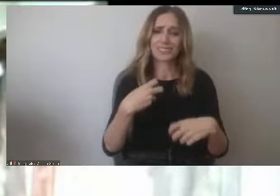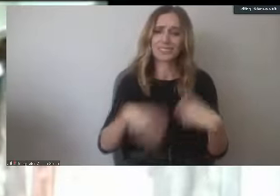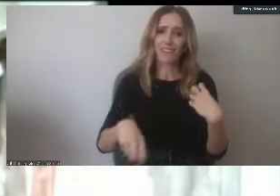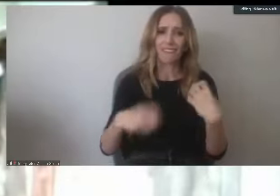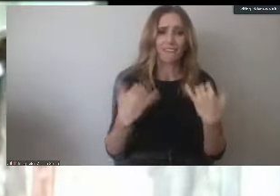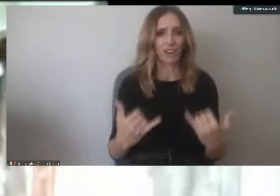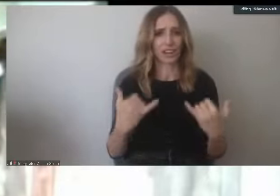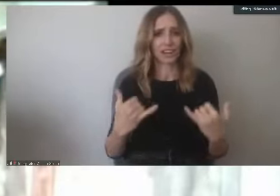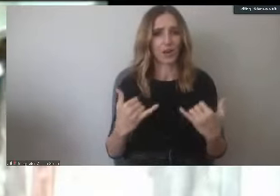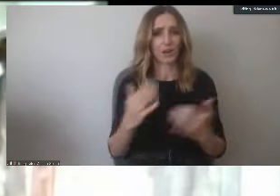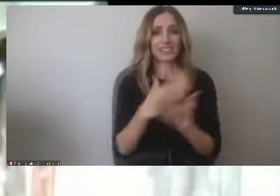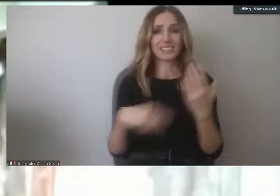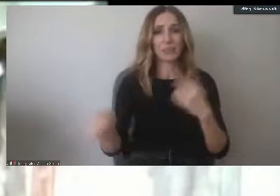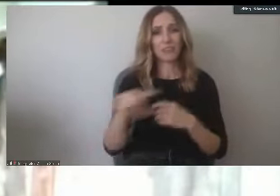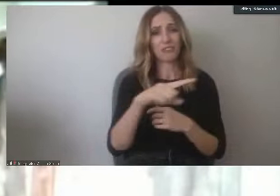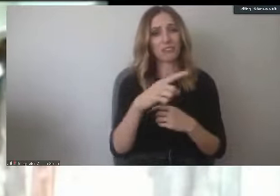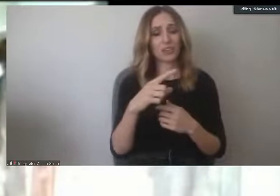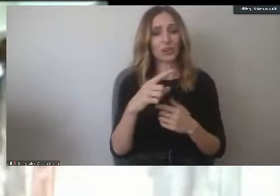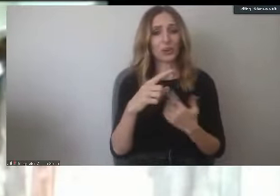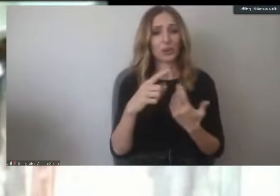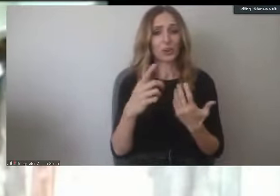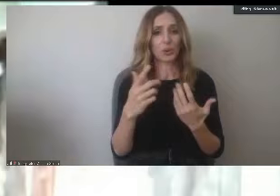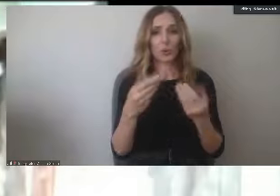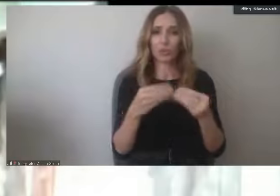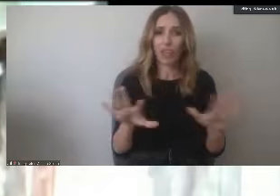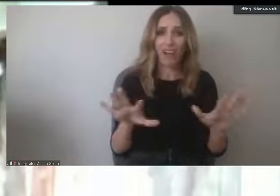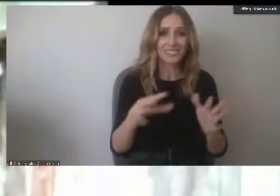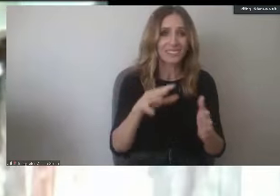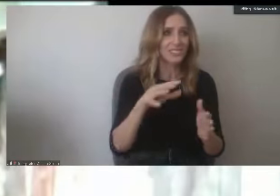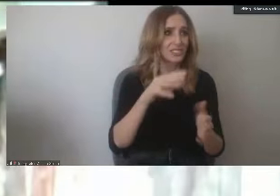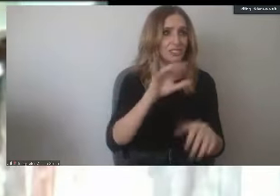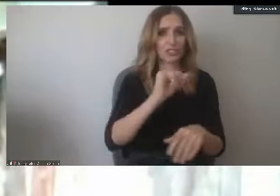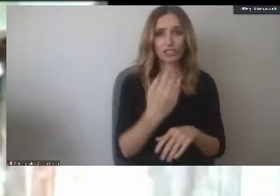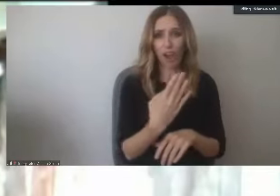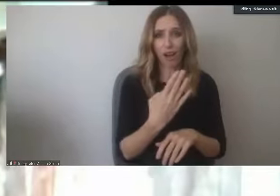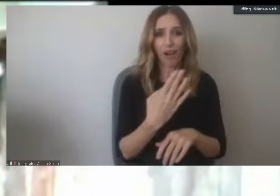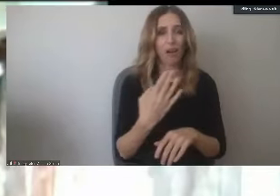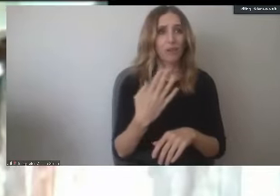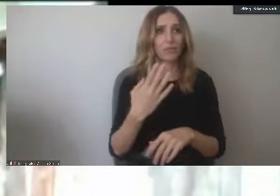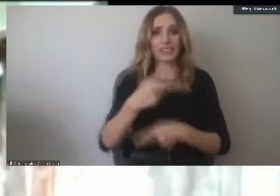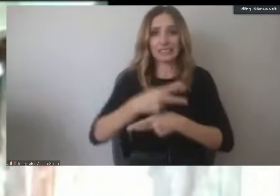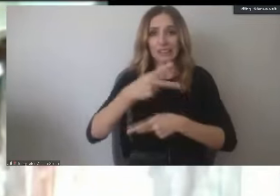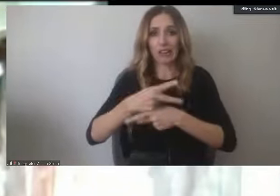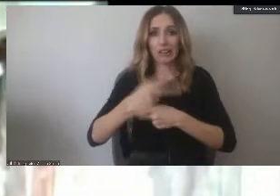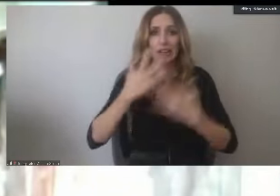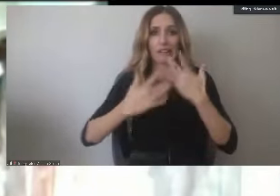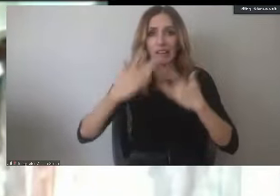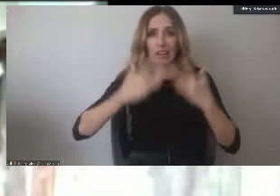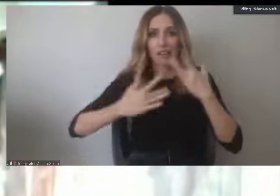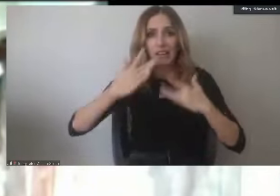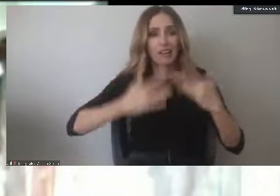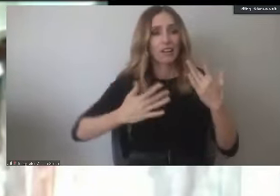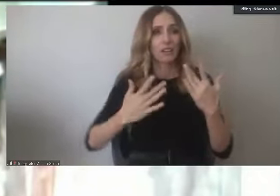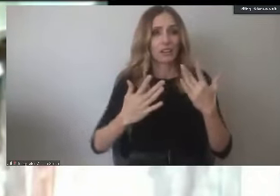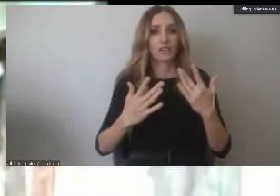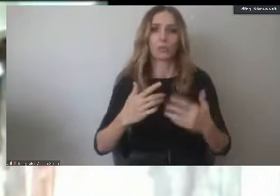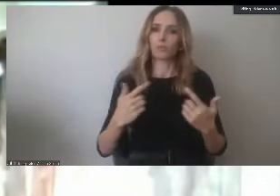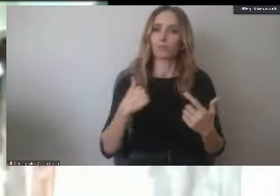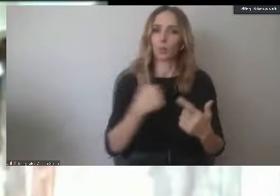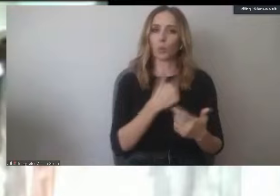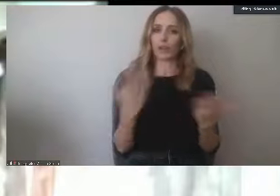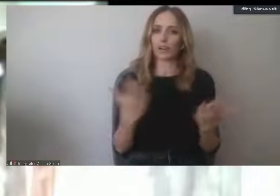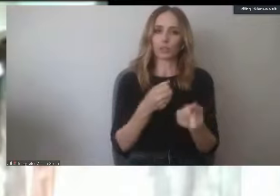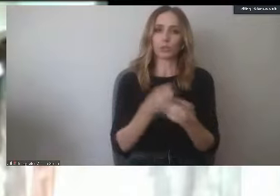you have, as was mentioned earlier, lost sources of income, sources of child care. We are here for you. Please reach out.